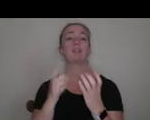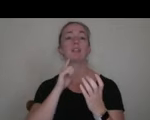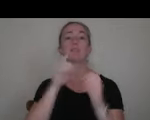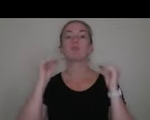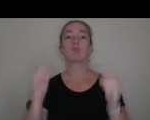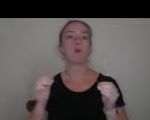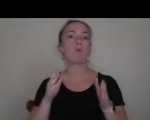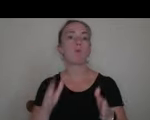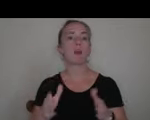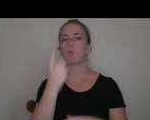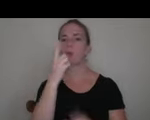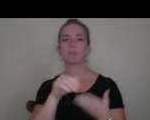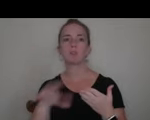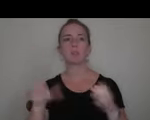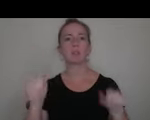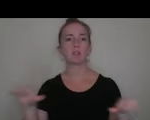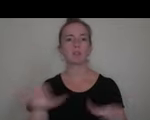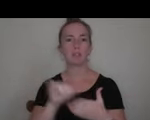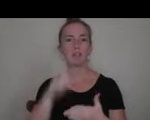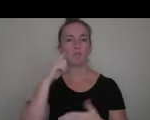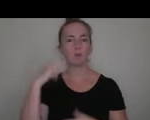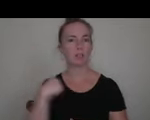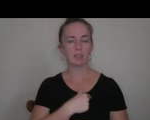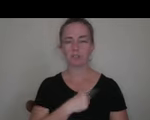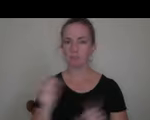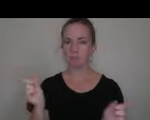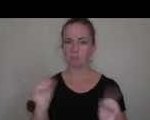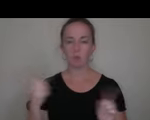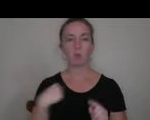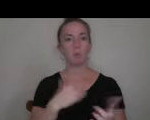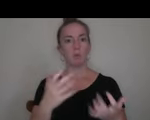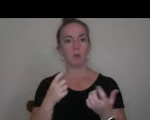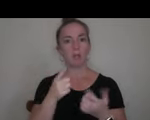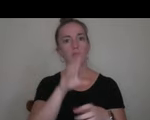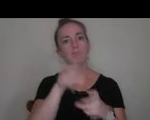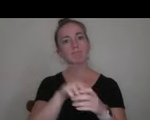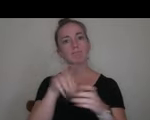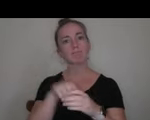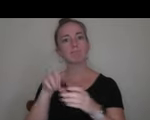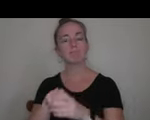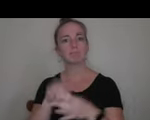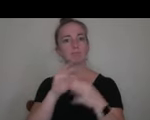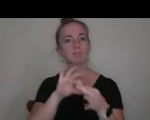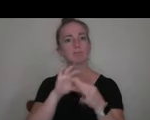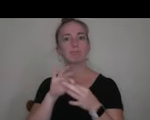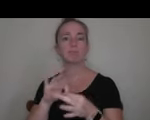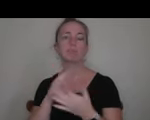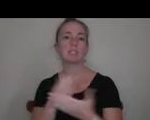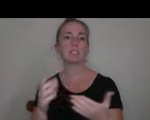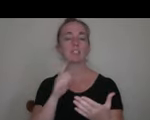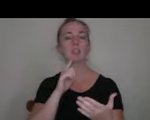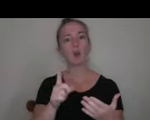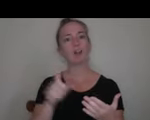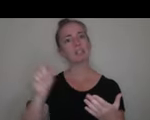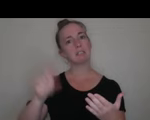that a single student could do that for us. So we want you to be participating in and engaging with things that are necessary